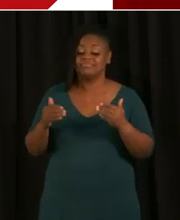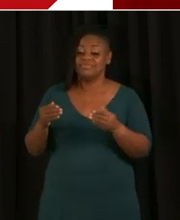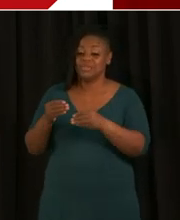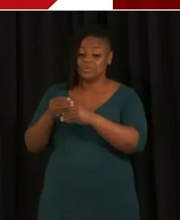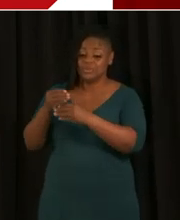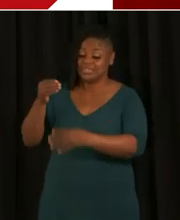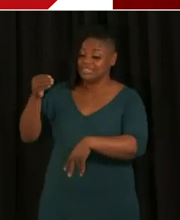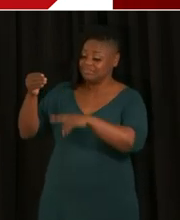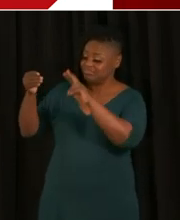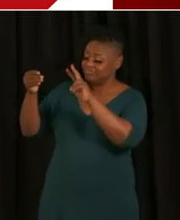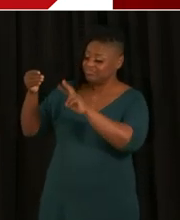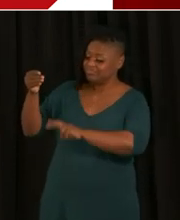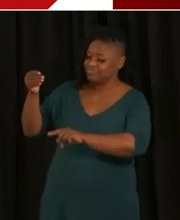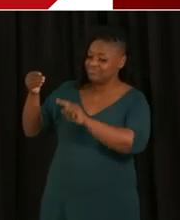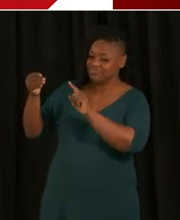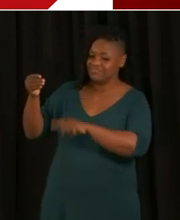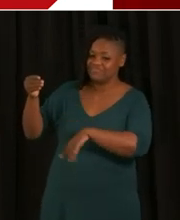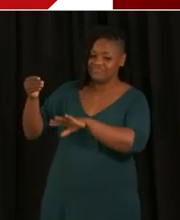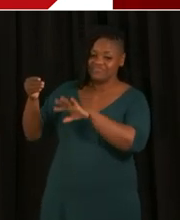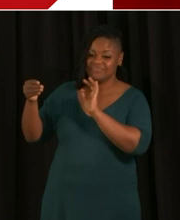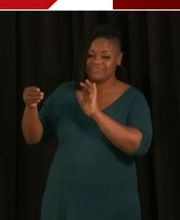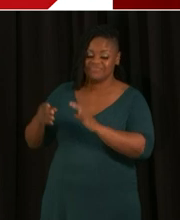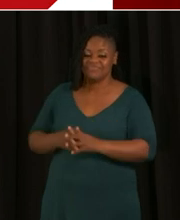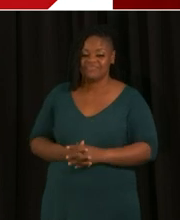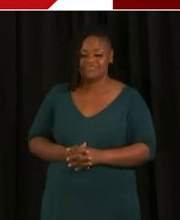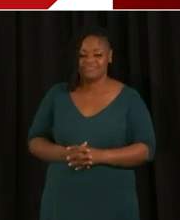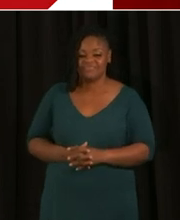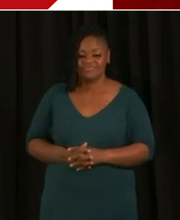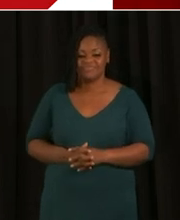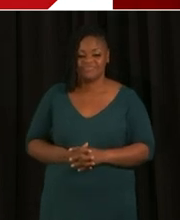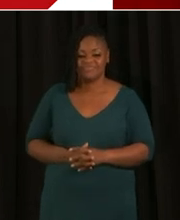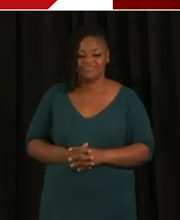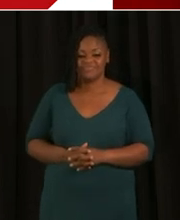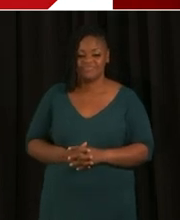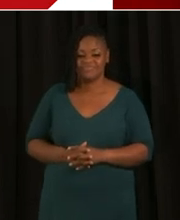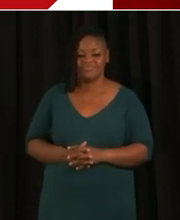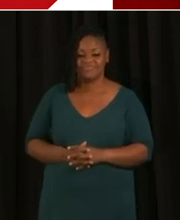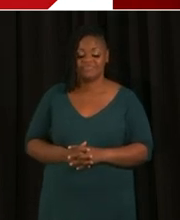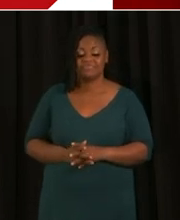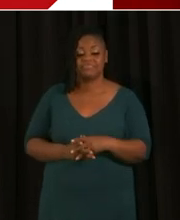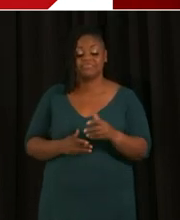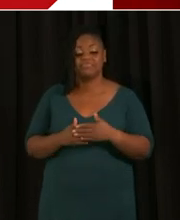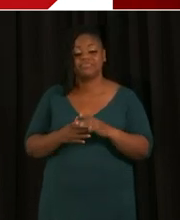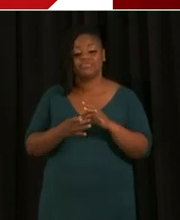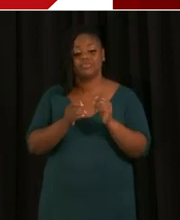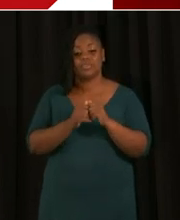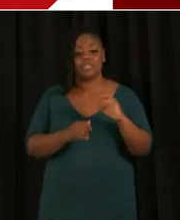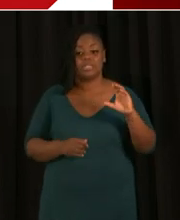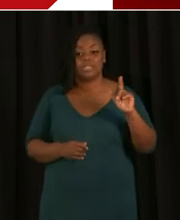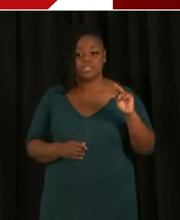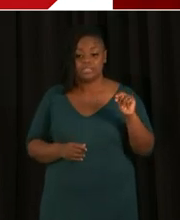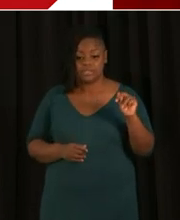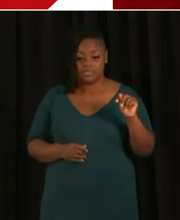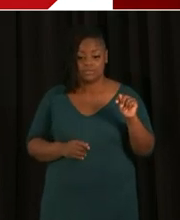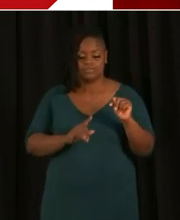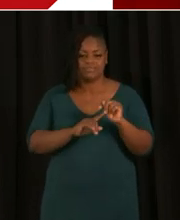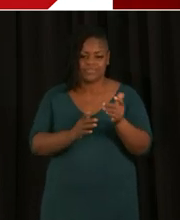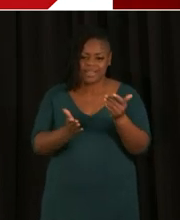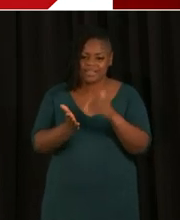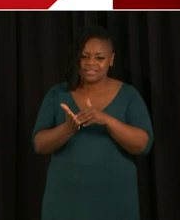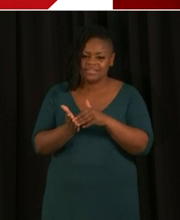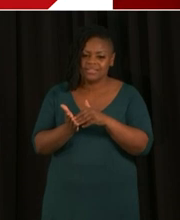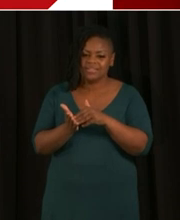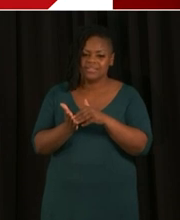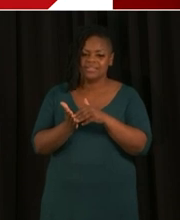run out of time. The next question is for Clint online. Just, again, a concern about hypothermia